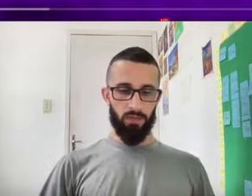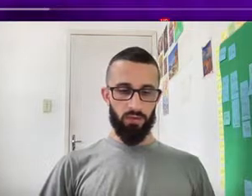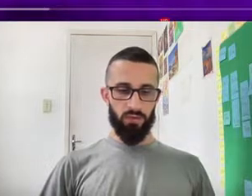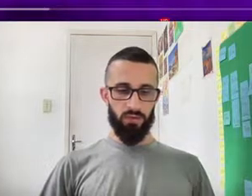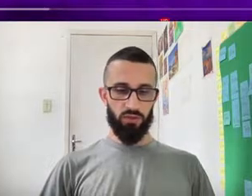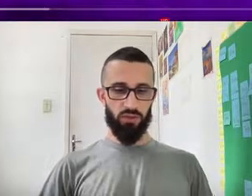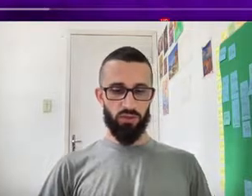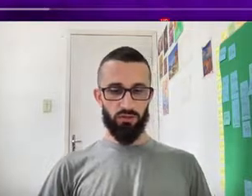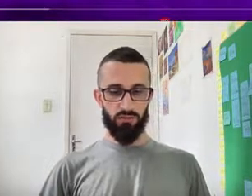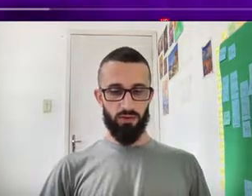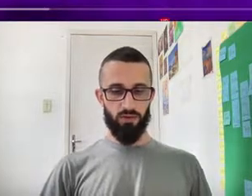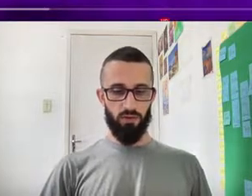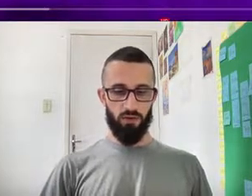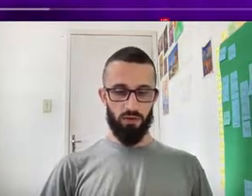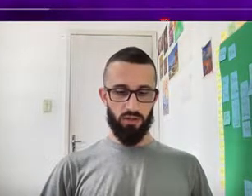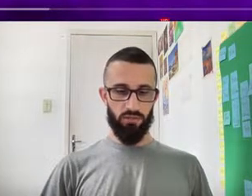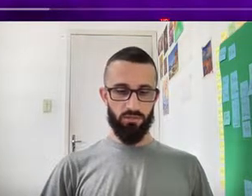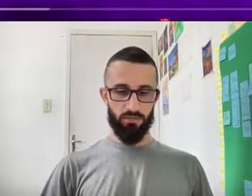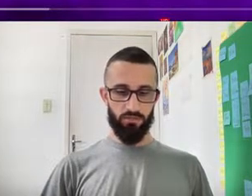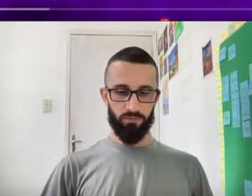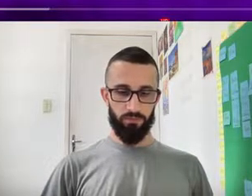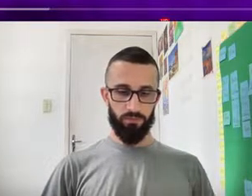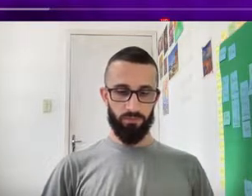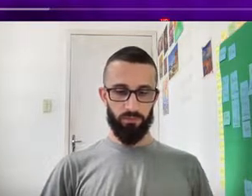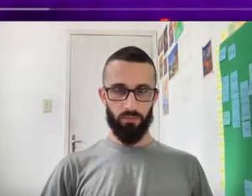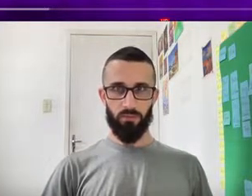Vergonha Sentir Vergonha